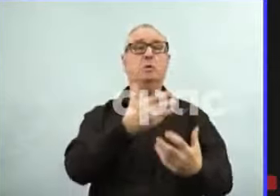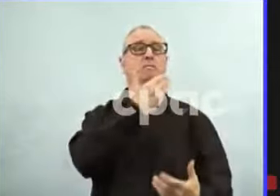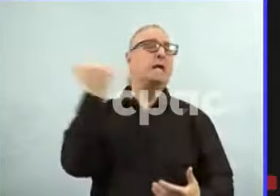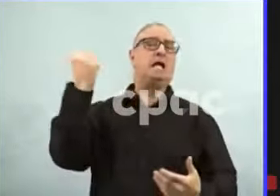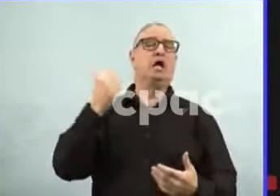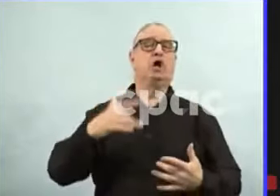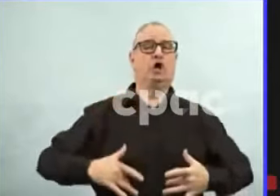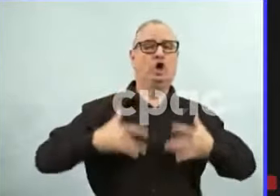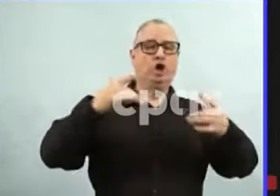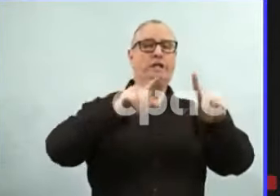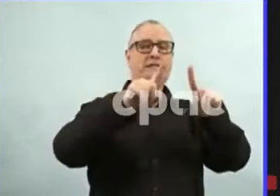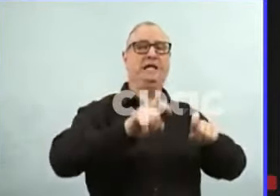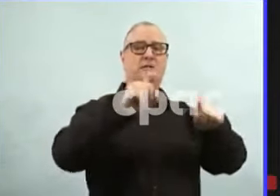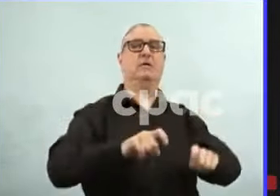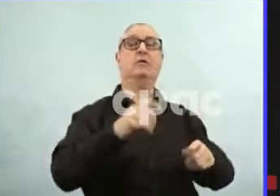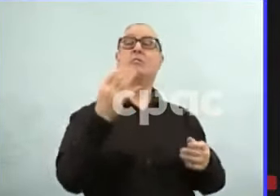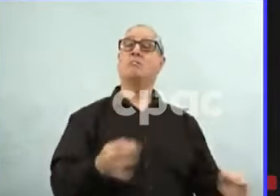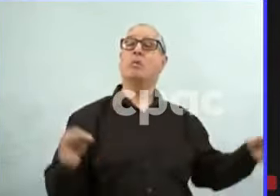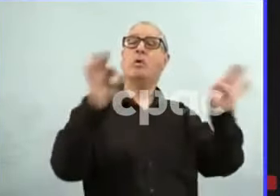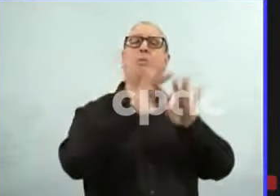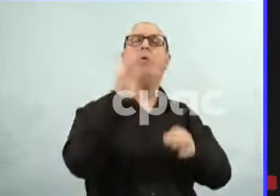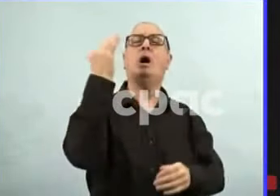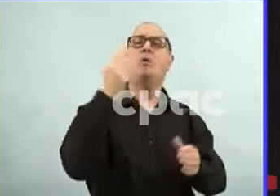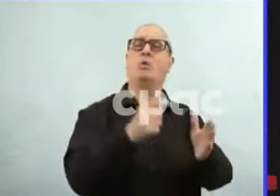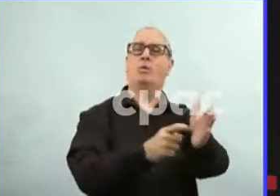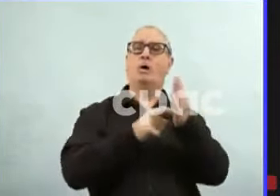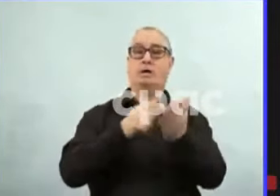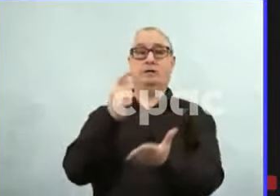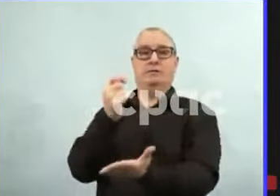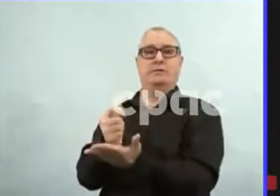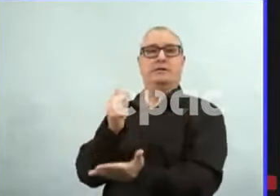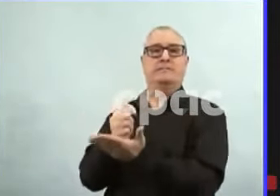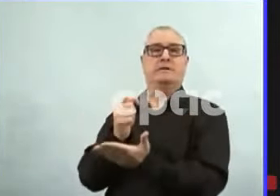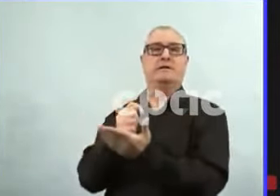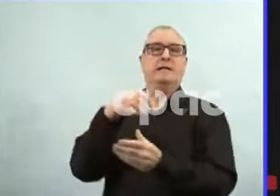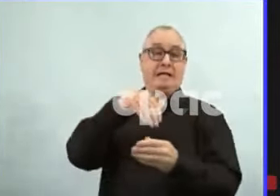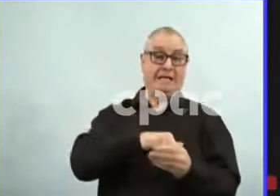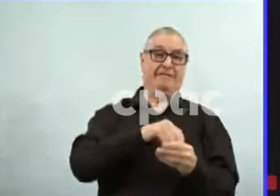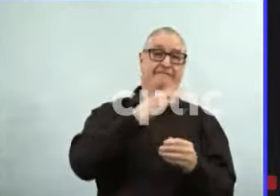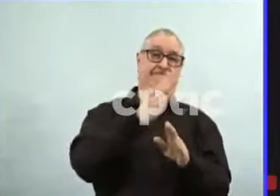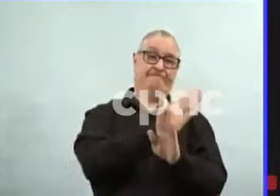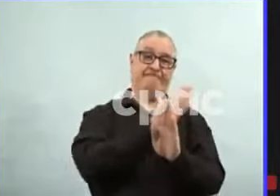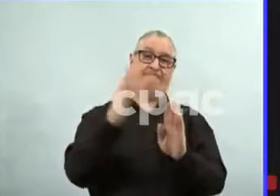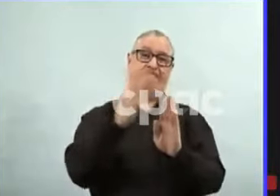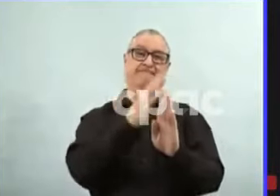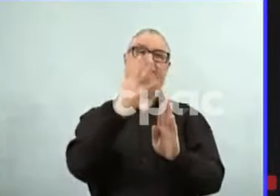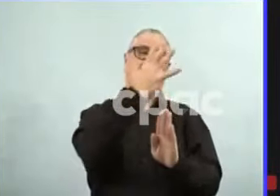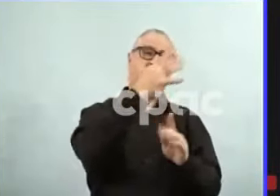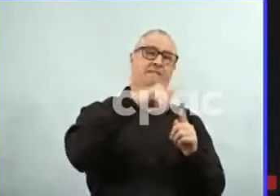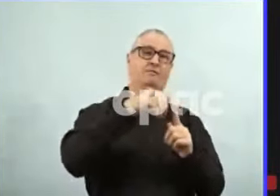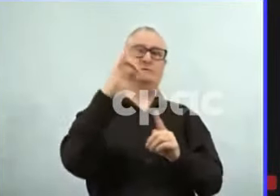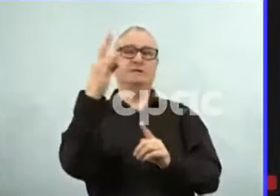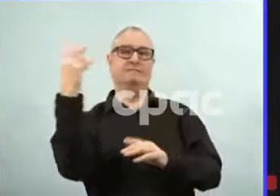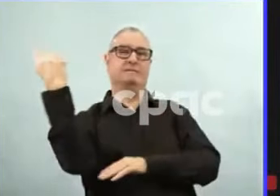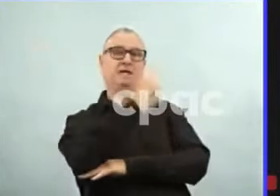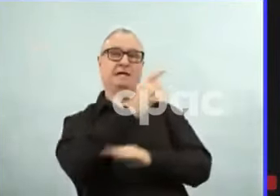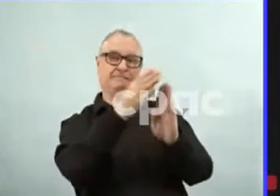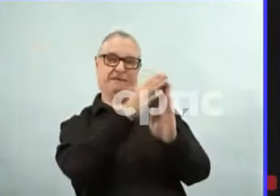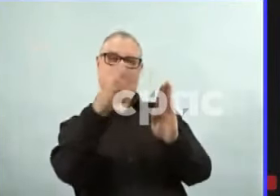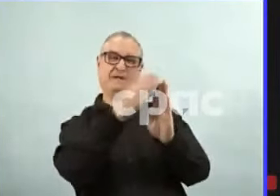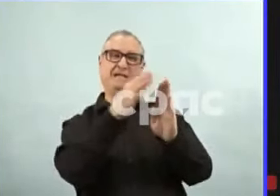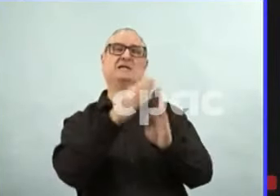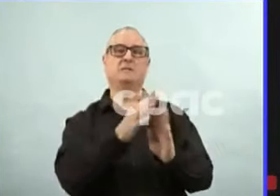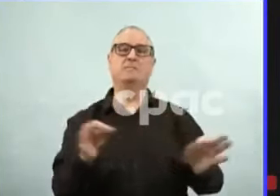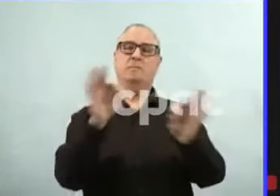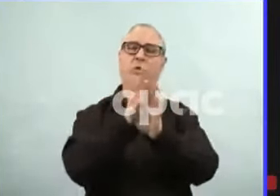five to seven days as symptoms developing. I have just mentioned a number of chronic illnesses that increases one's risk of a severe outcome.